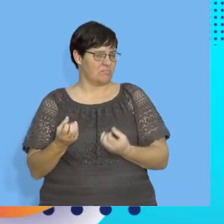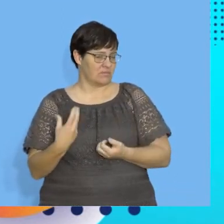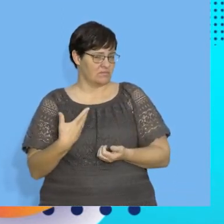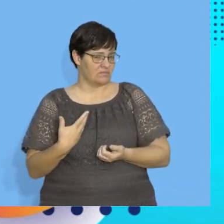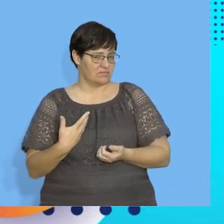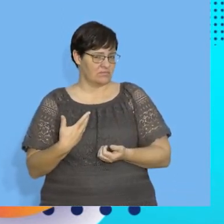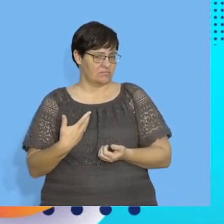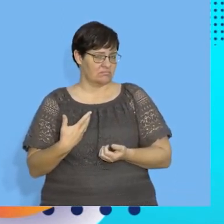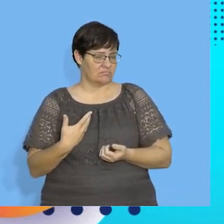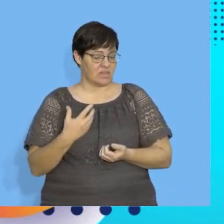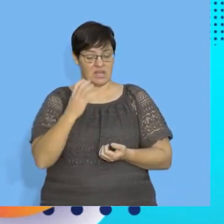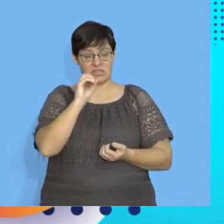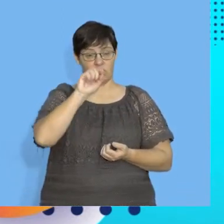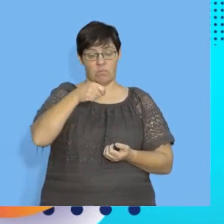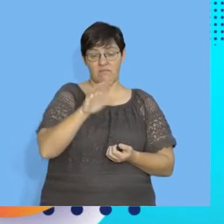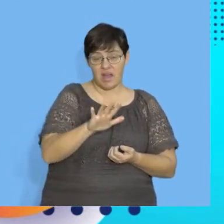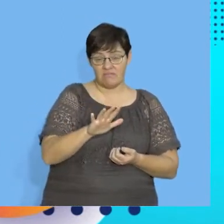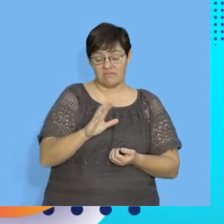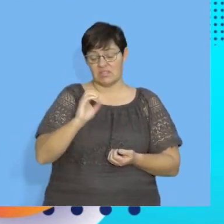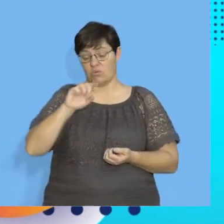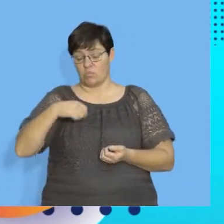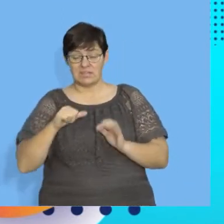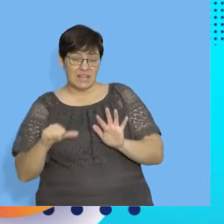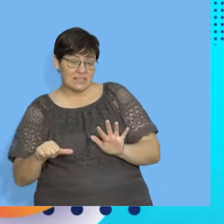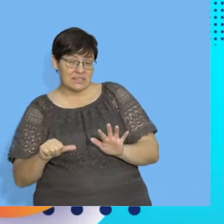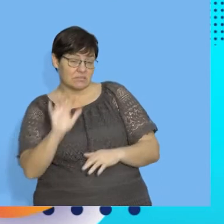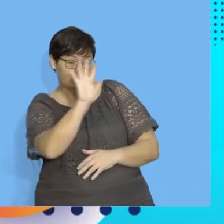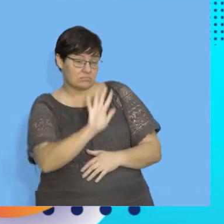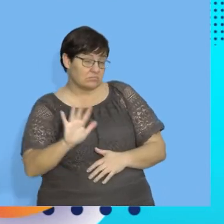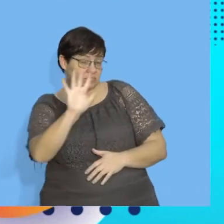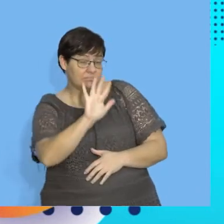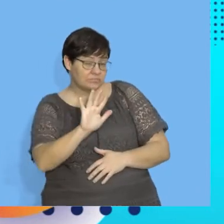There's 0.5, 0.6, approximately that?